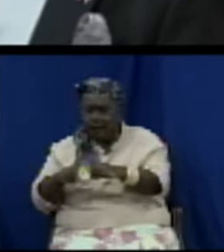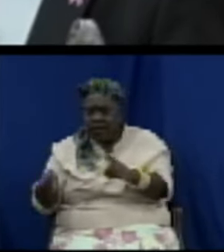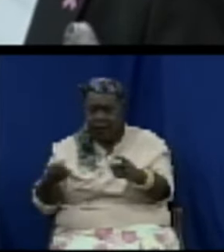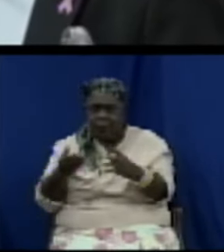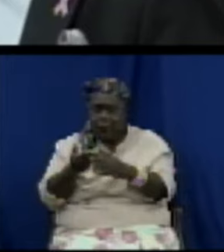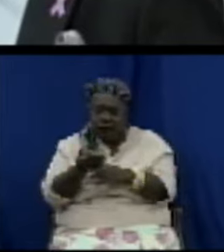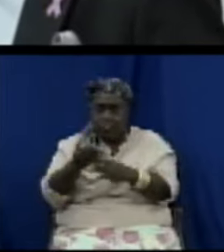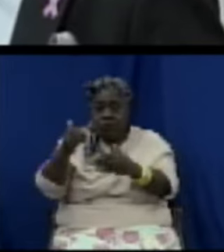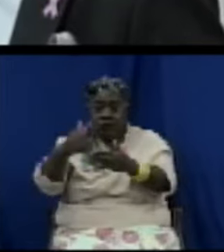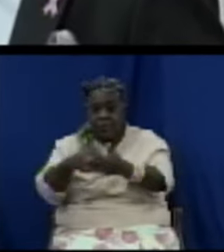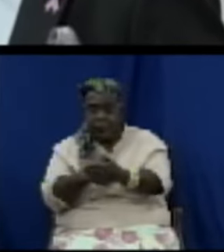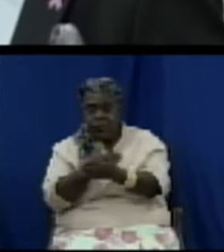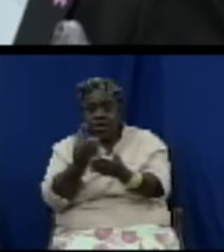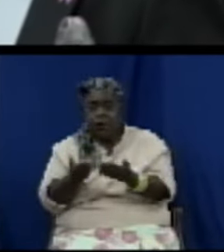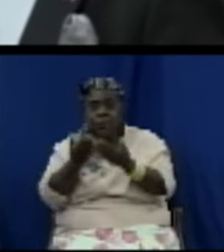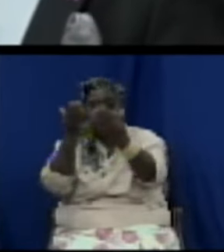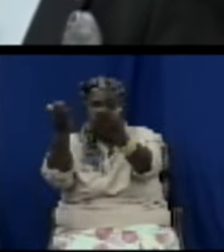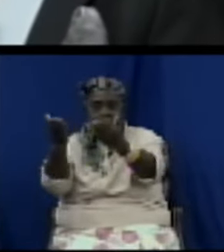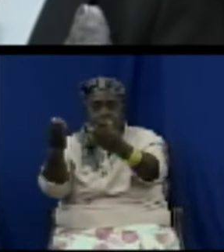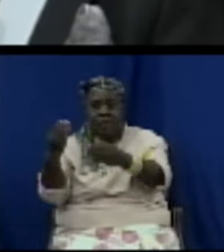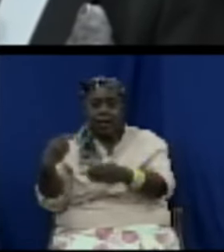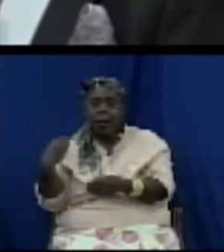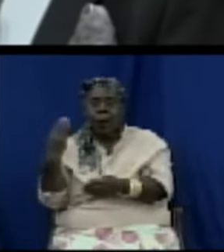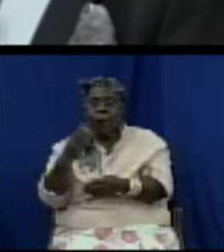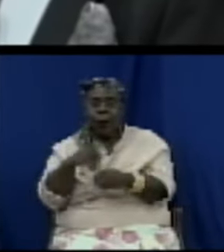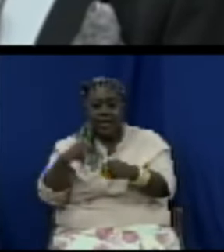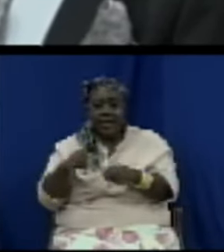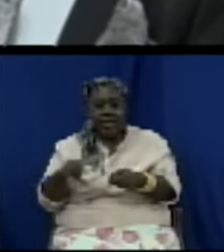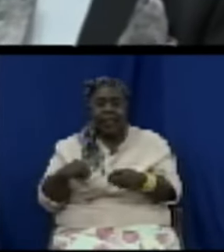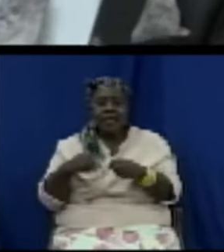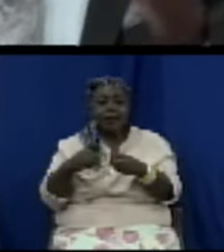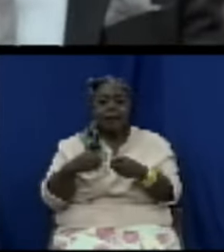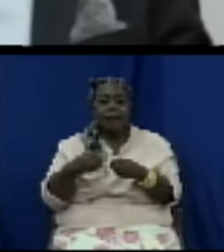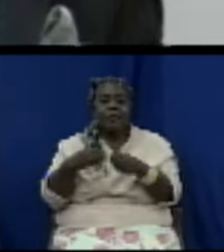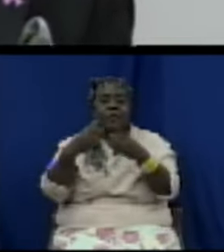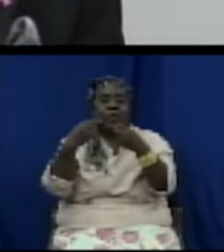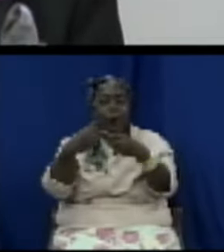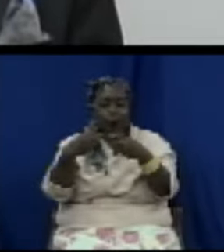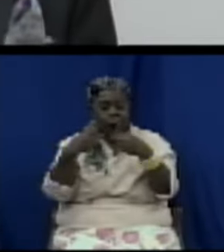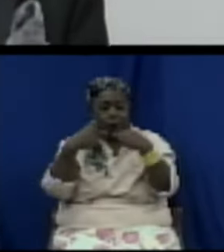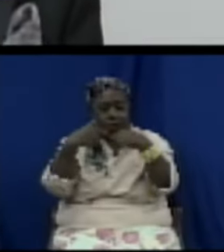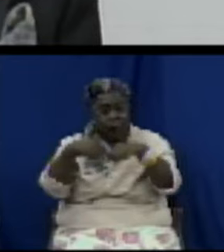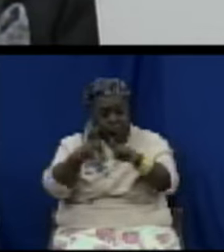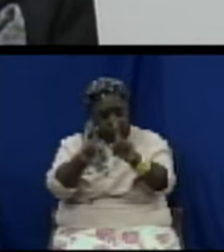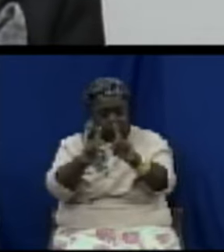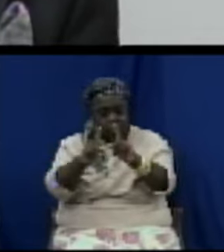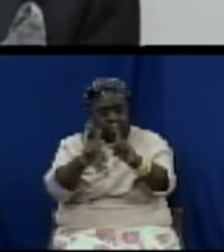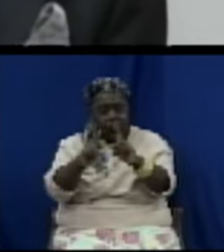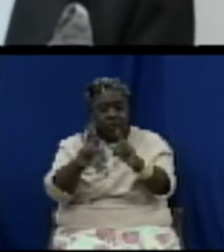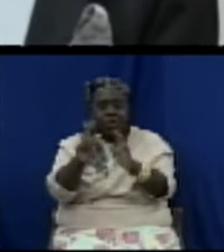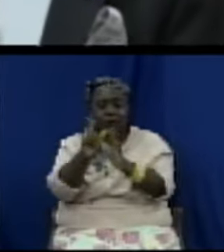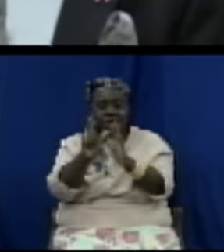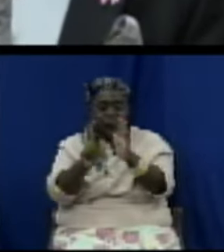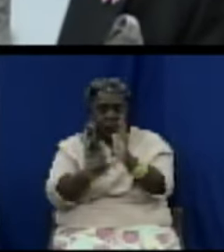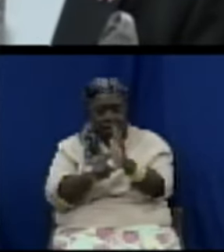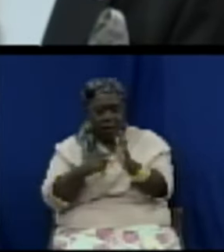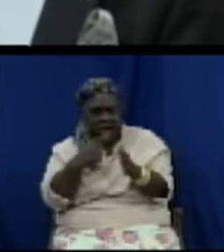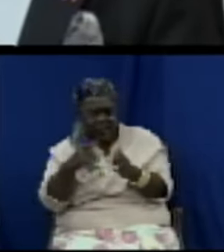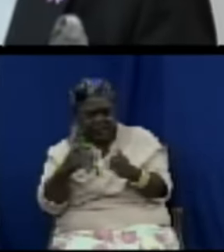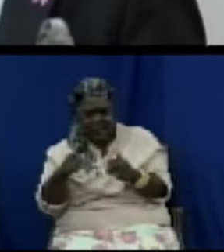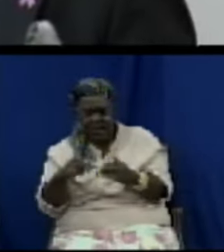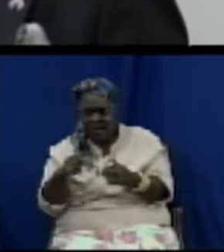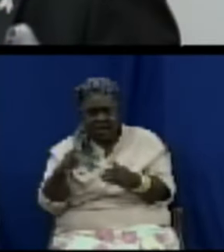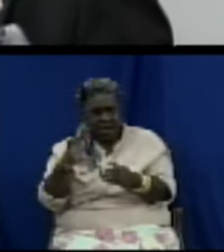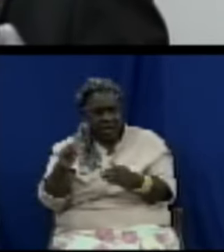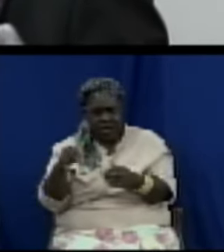this happening almost every day I thought I had a top up for $20 it's